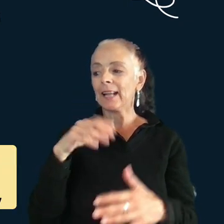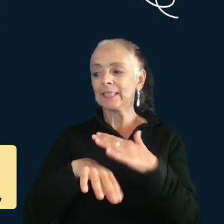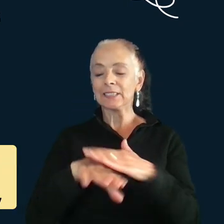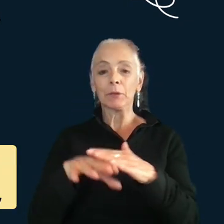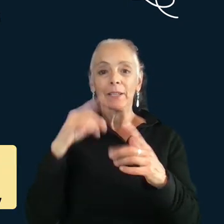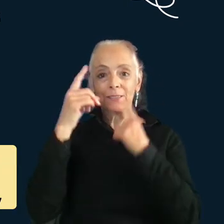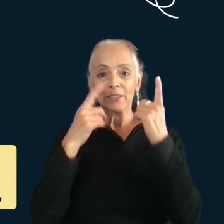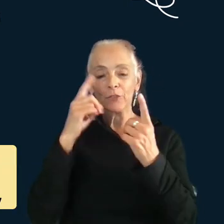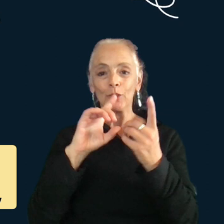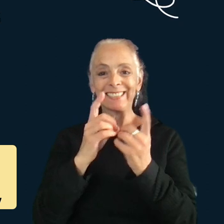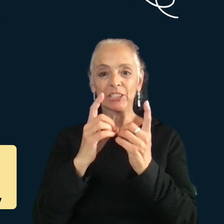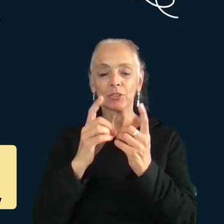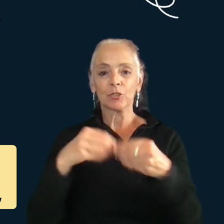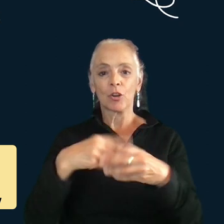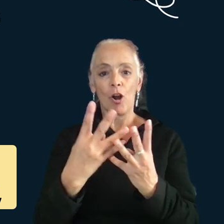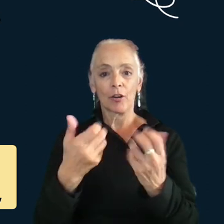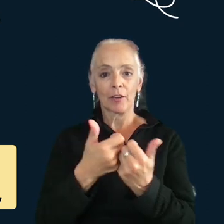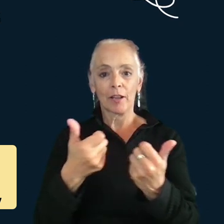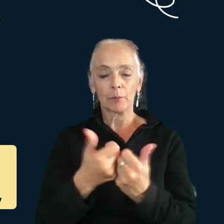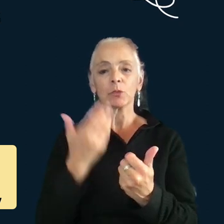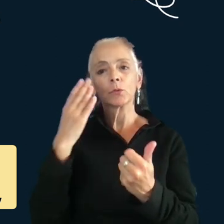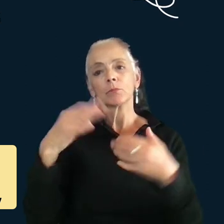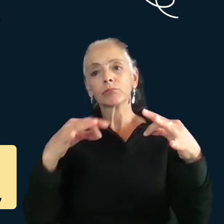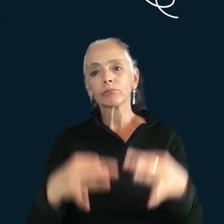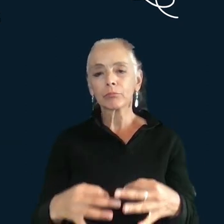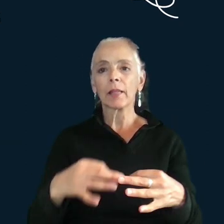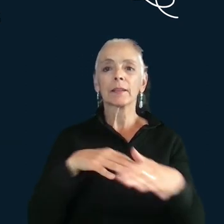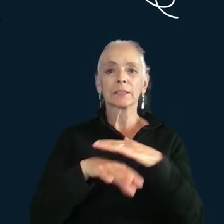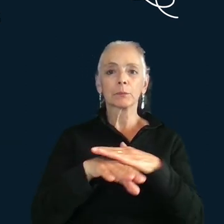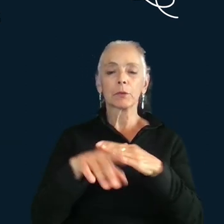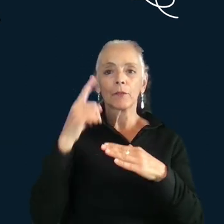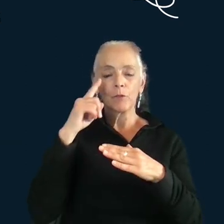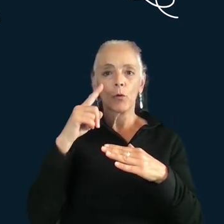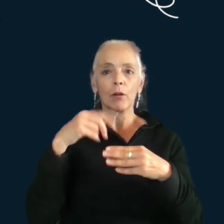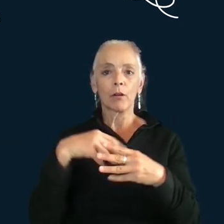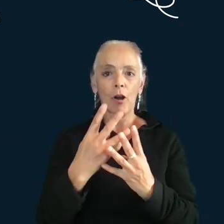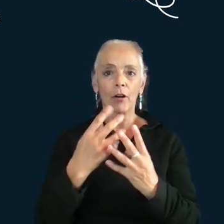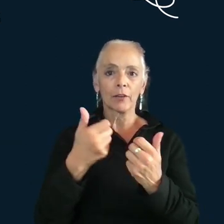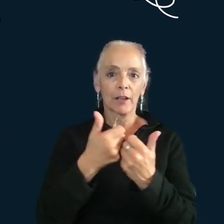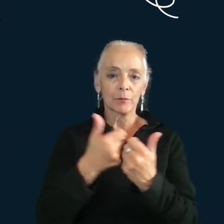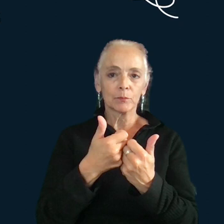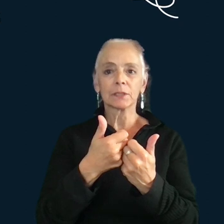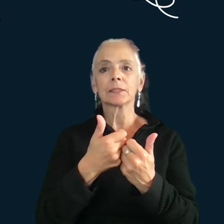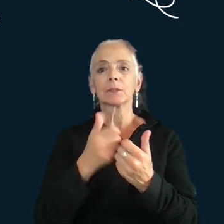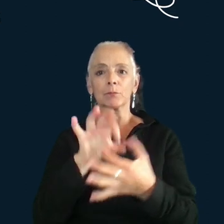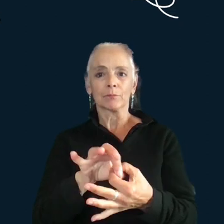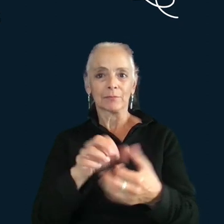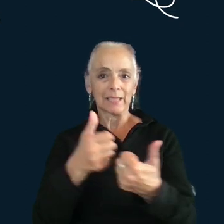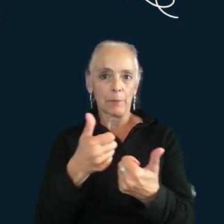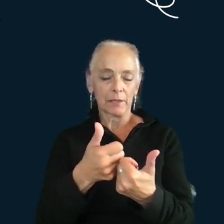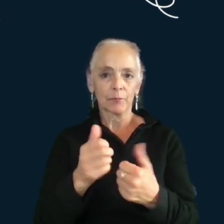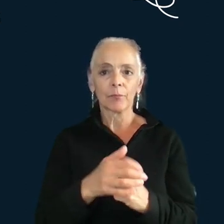is going to introduce some of the concepts around Cognitive Accessibility in Gaming with a focus on how it applies to digital card games as an